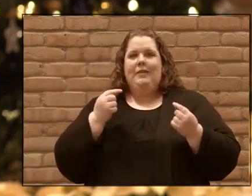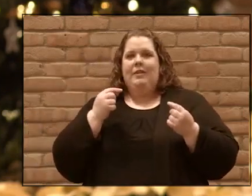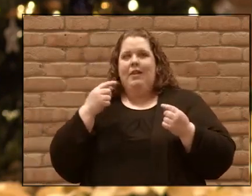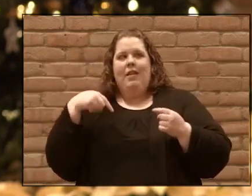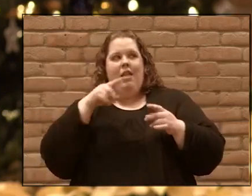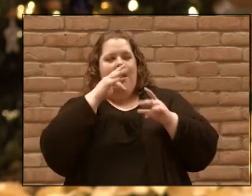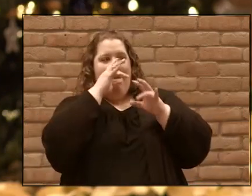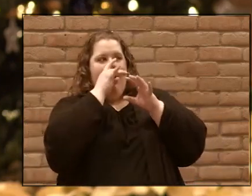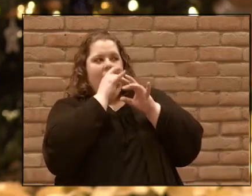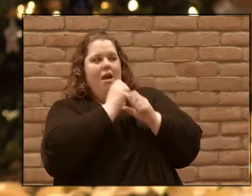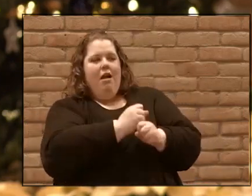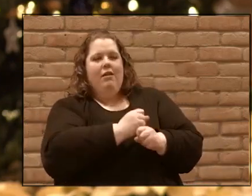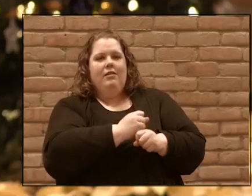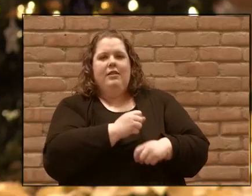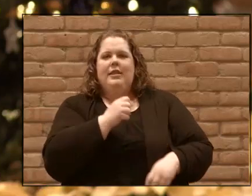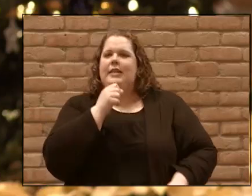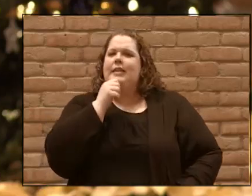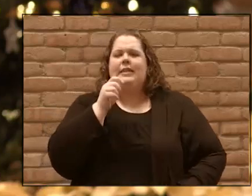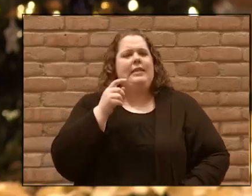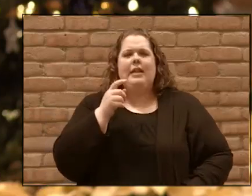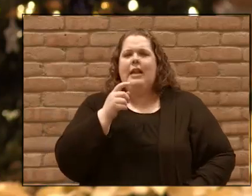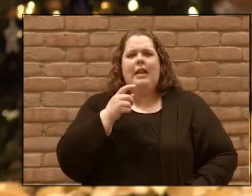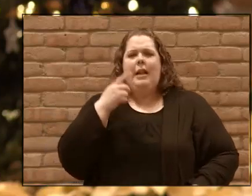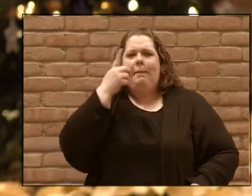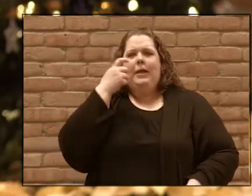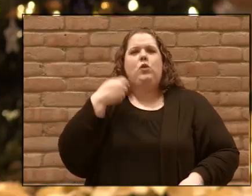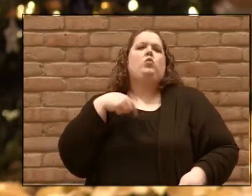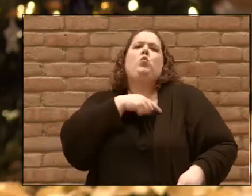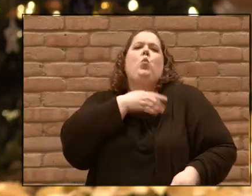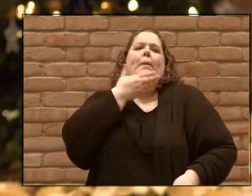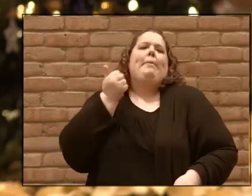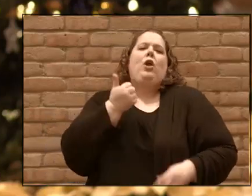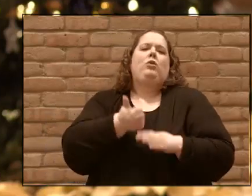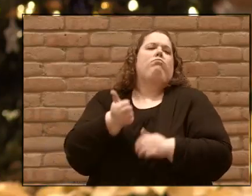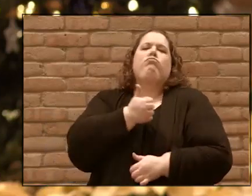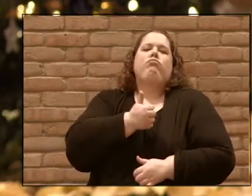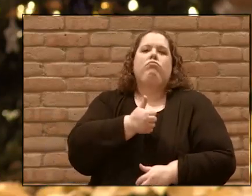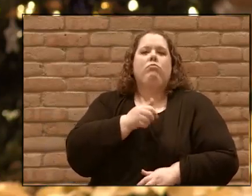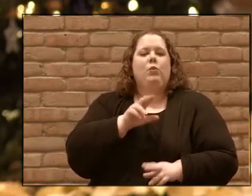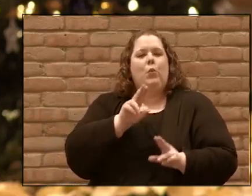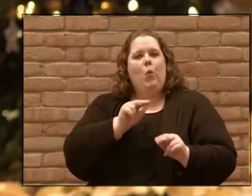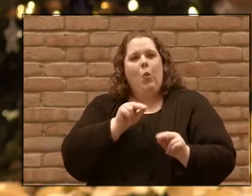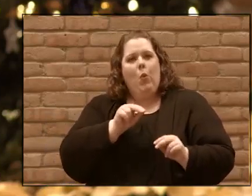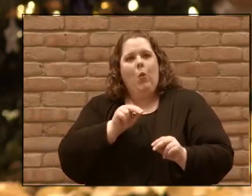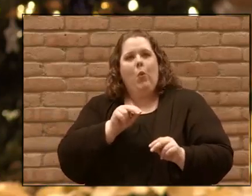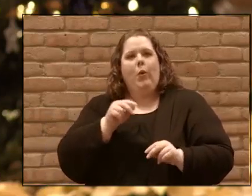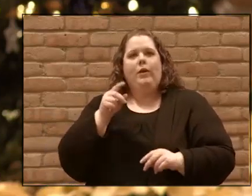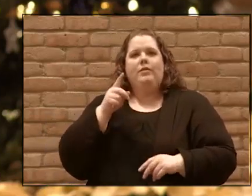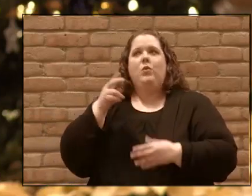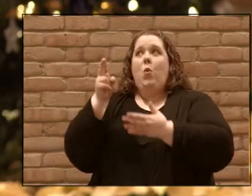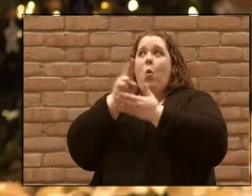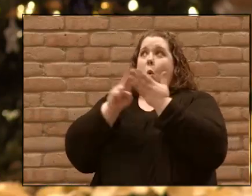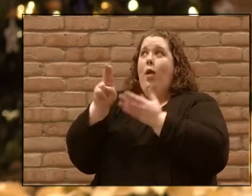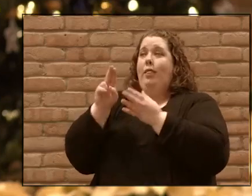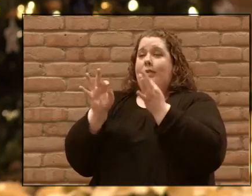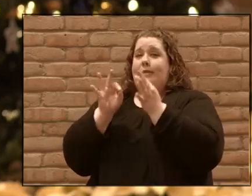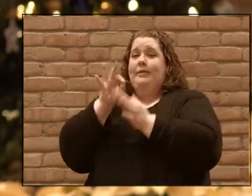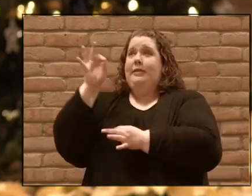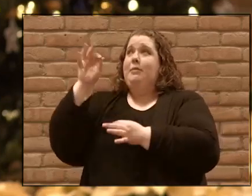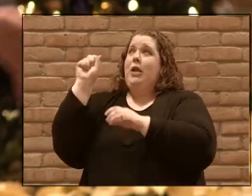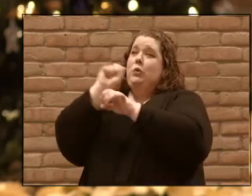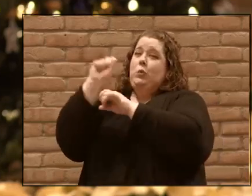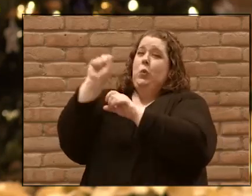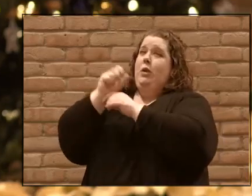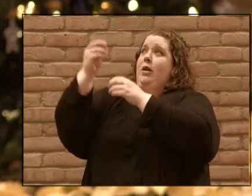everyone else not because we have it all together but because the Holy Spirit is authentically working through us and we're going to be a people who are filled